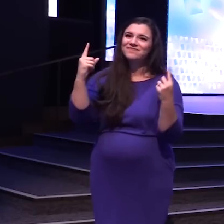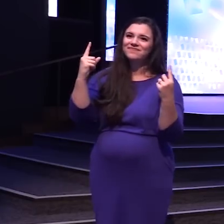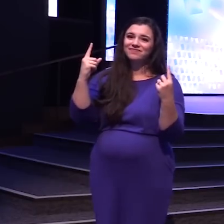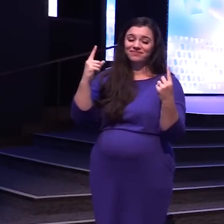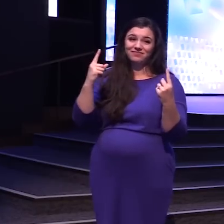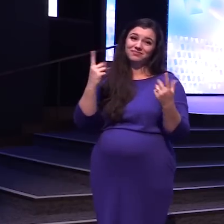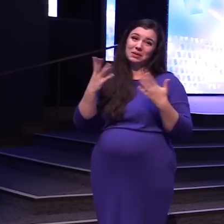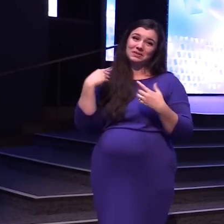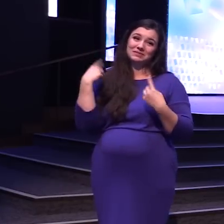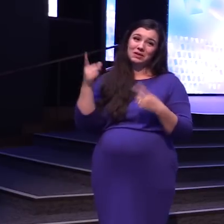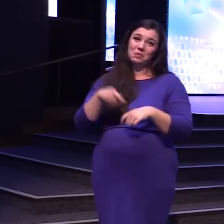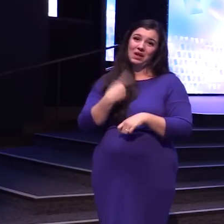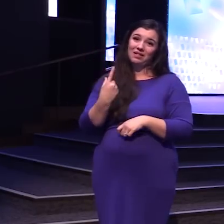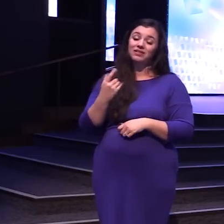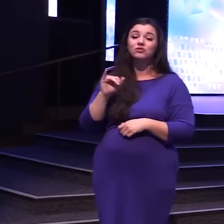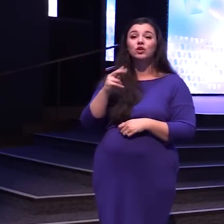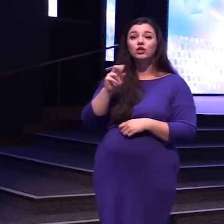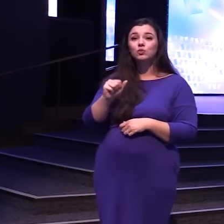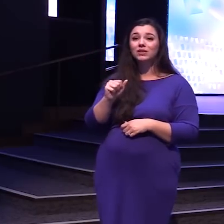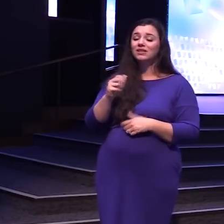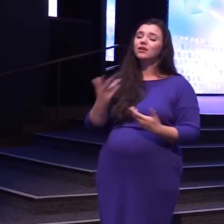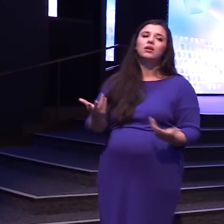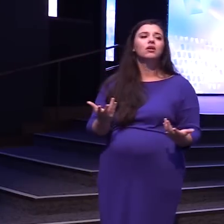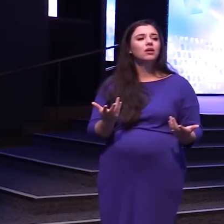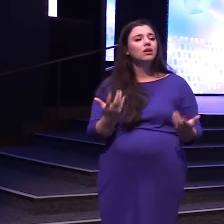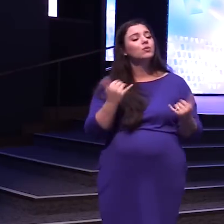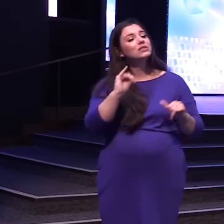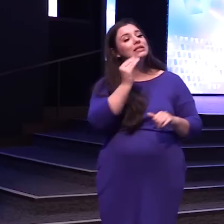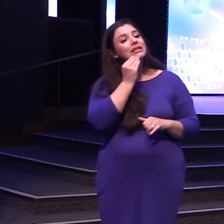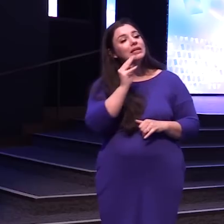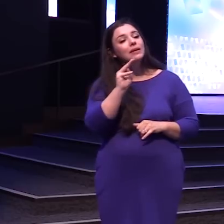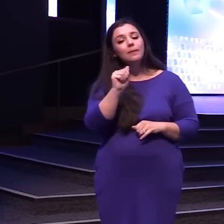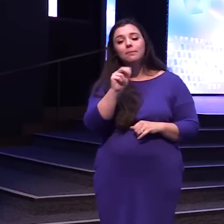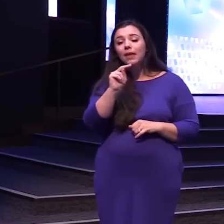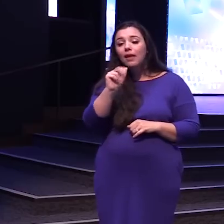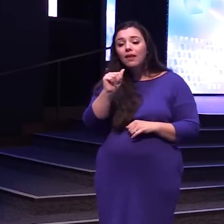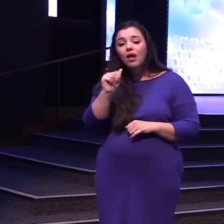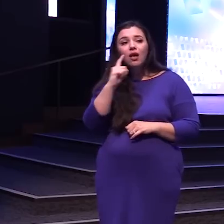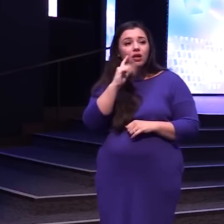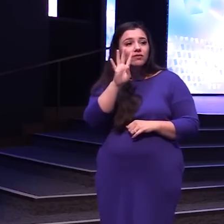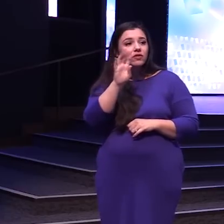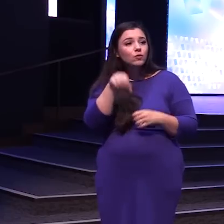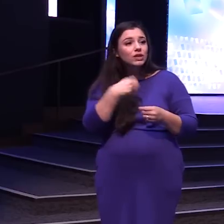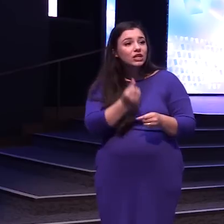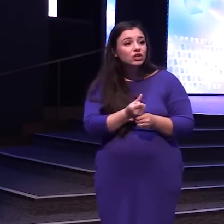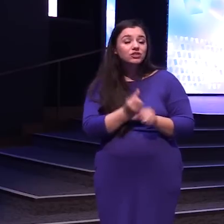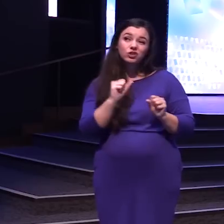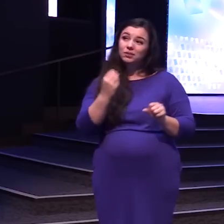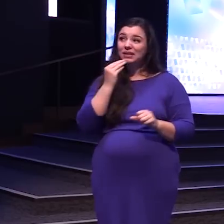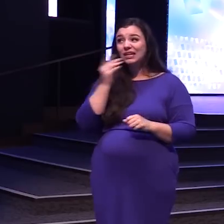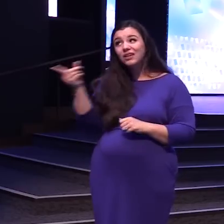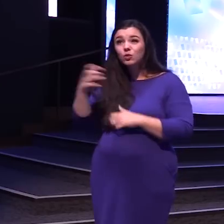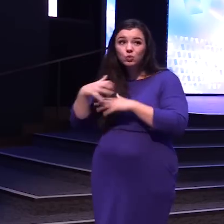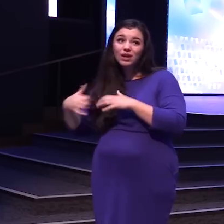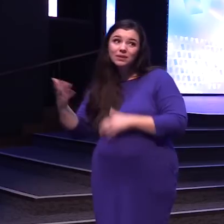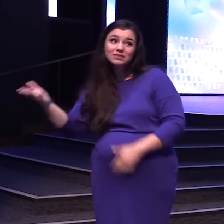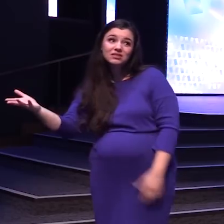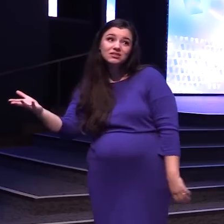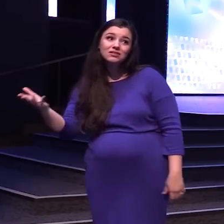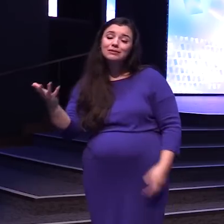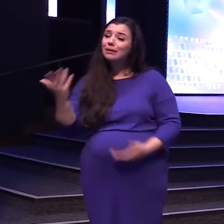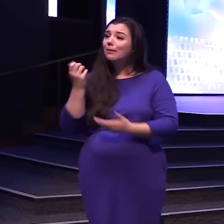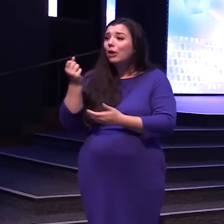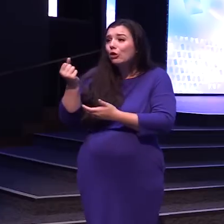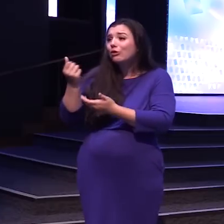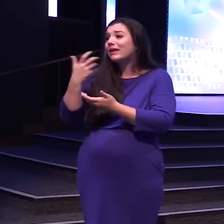I mean Joshua Was probably telling Other people like Man we're still Eating manna For 40 years Could have been Eating those grapes Milk and